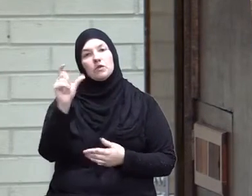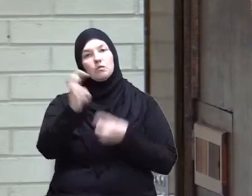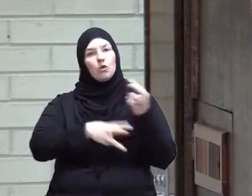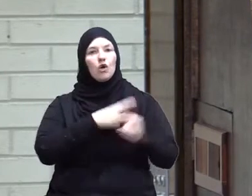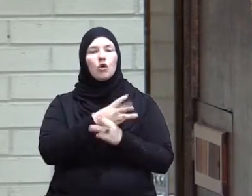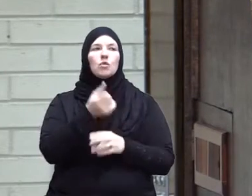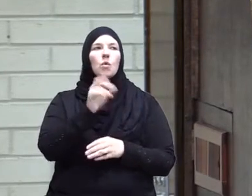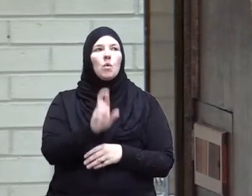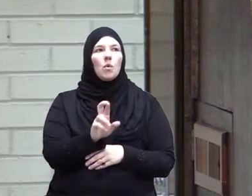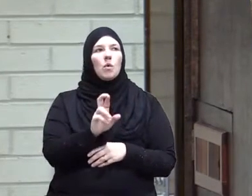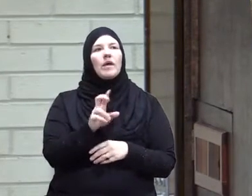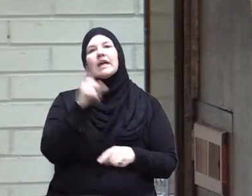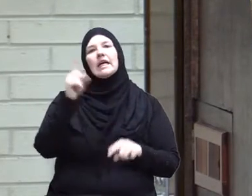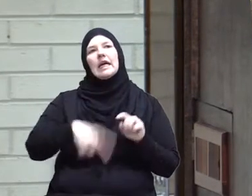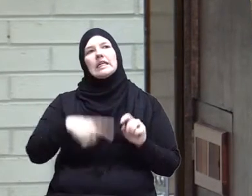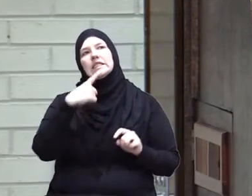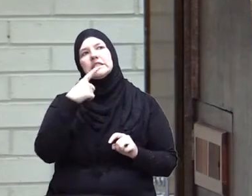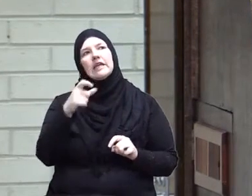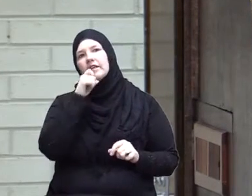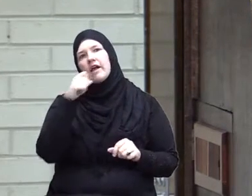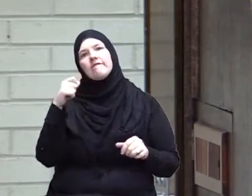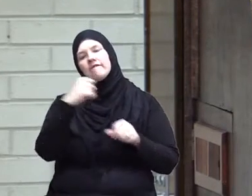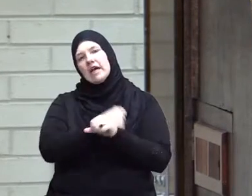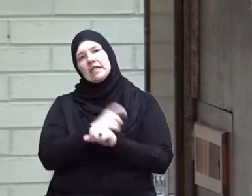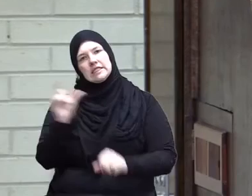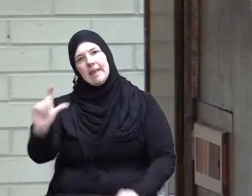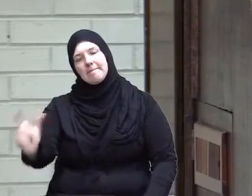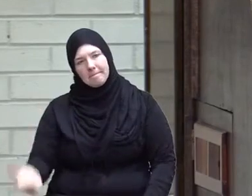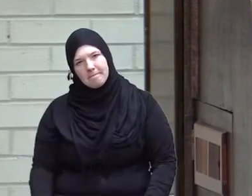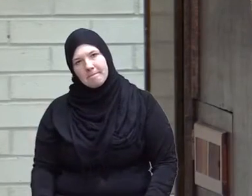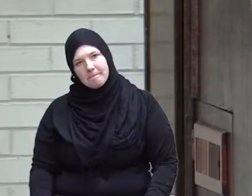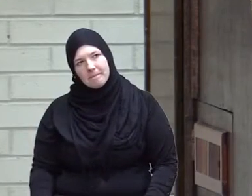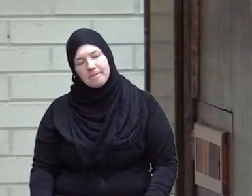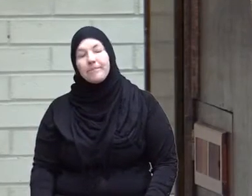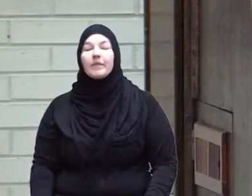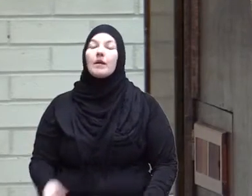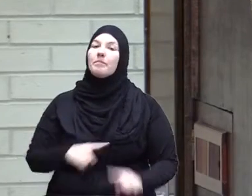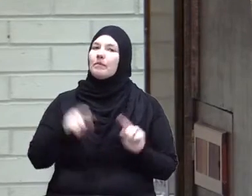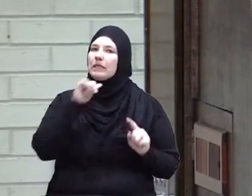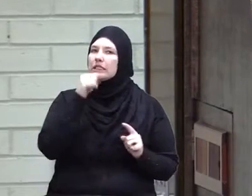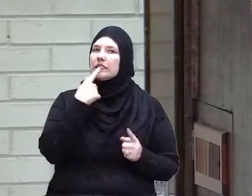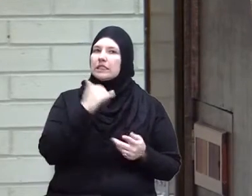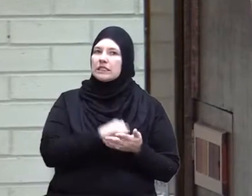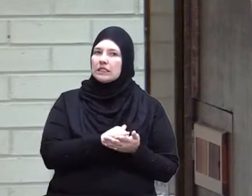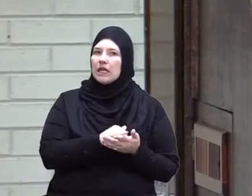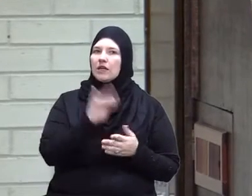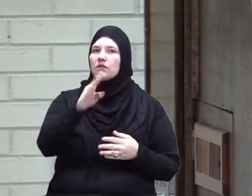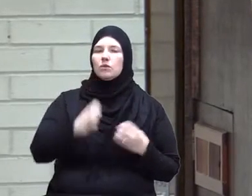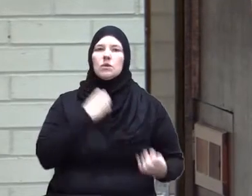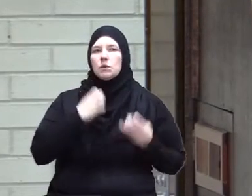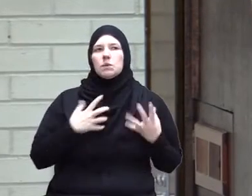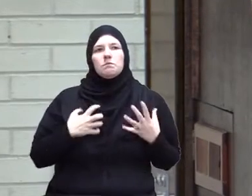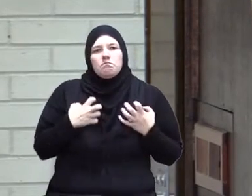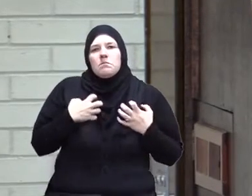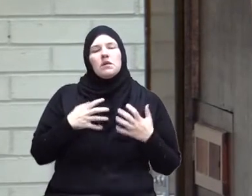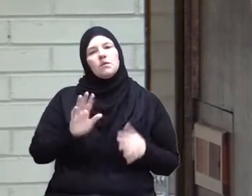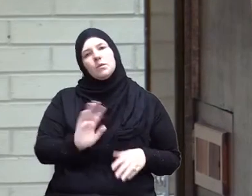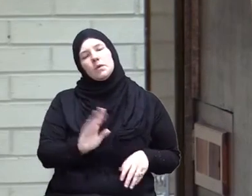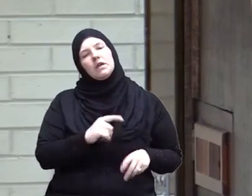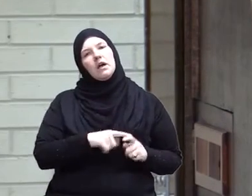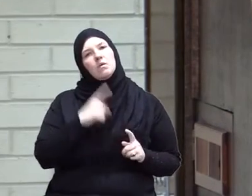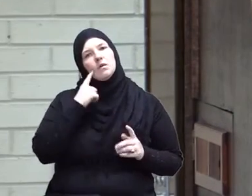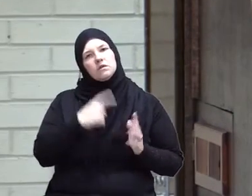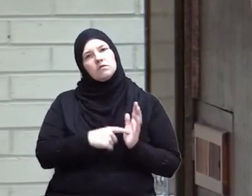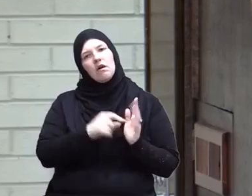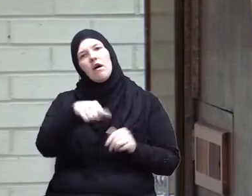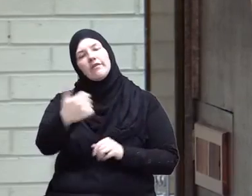they cannot claim they are not fighting Islam but I'm not saying this to arouse your emotions I'm saying this to recognize it